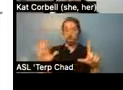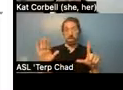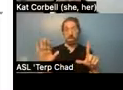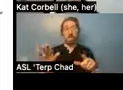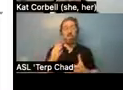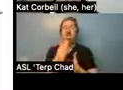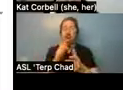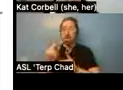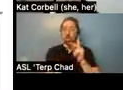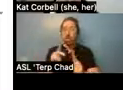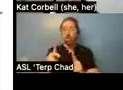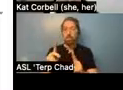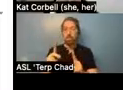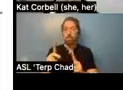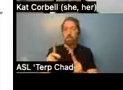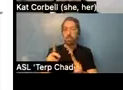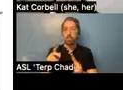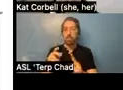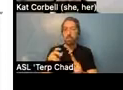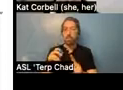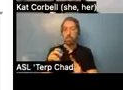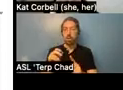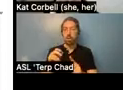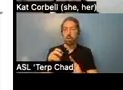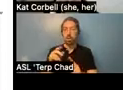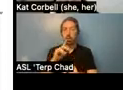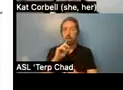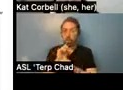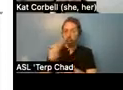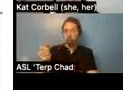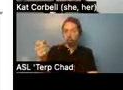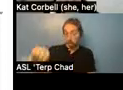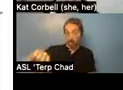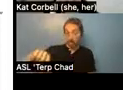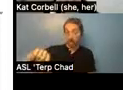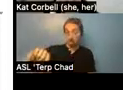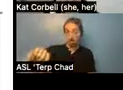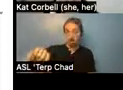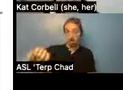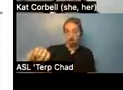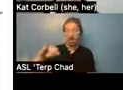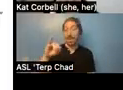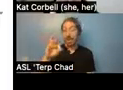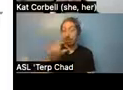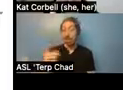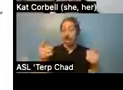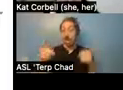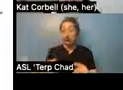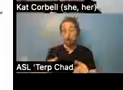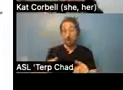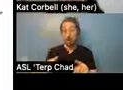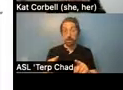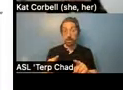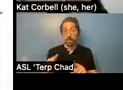from supportive housing or rejected from a provider of supportive housing. Um, it's very important that this term creaming refers